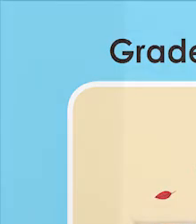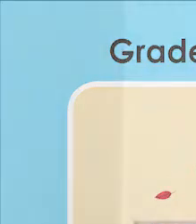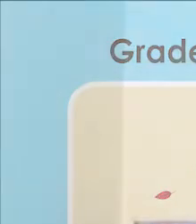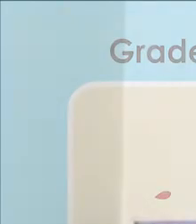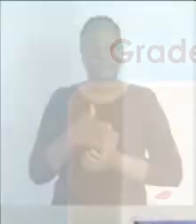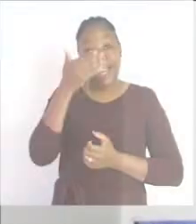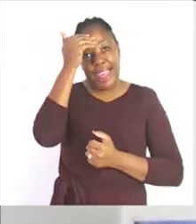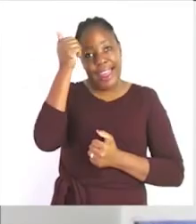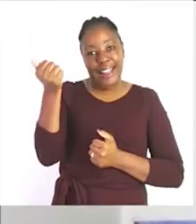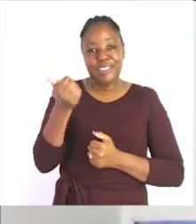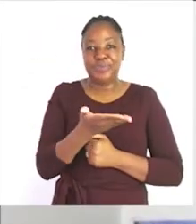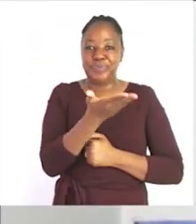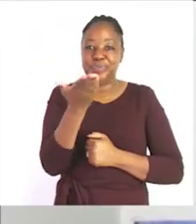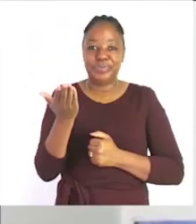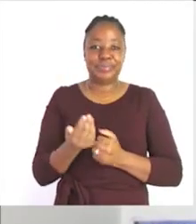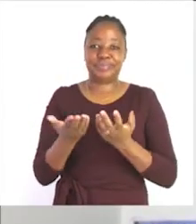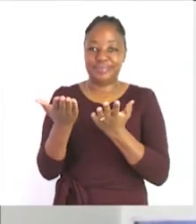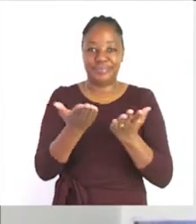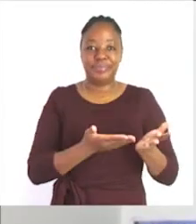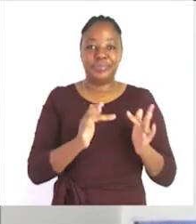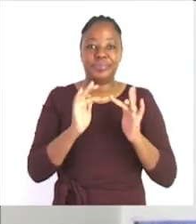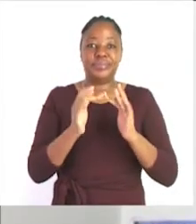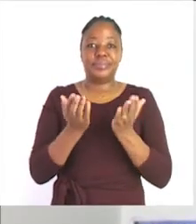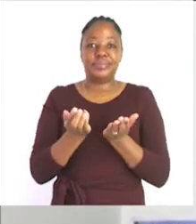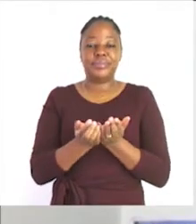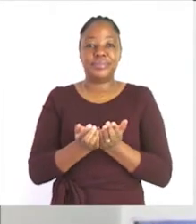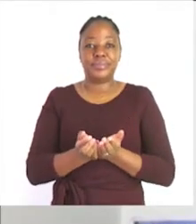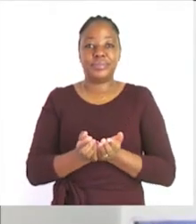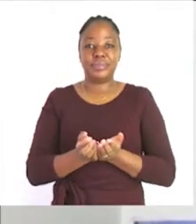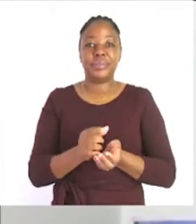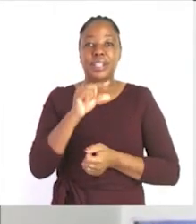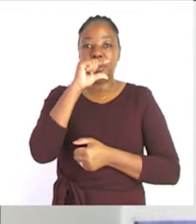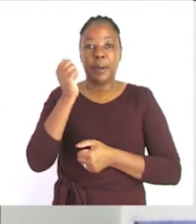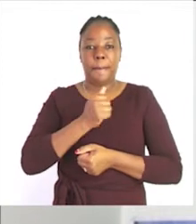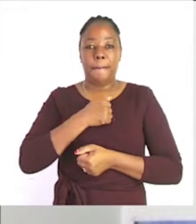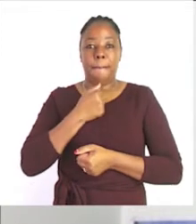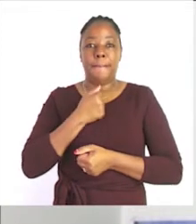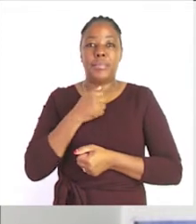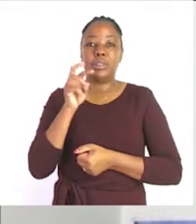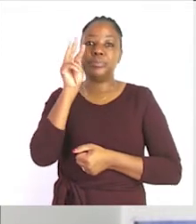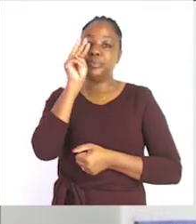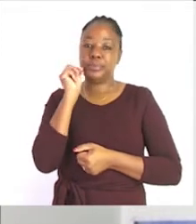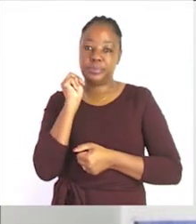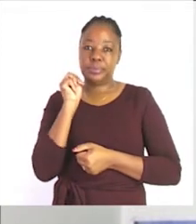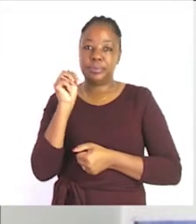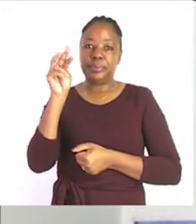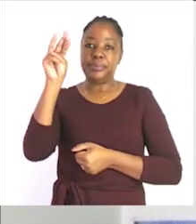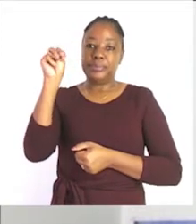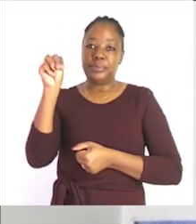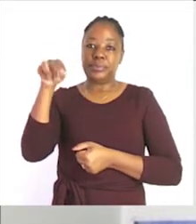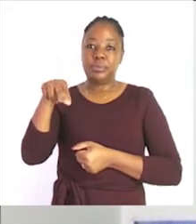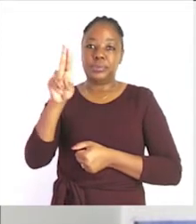hello everyone and welcome to my zone online school i my name is